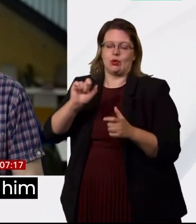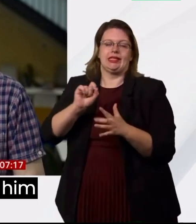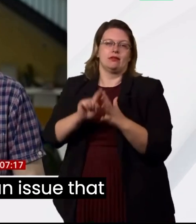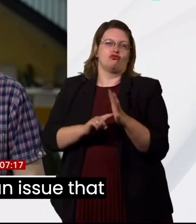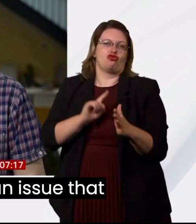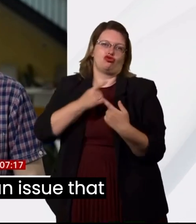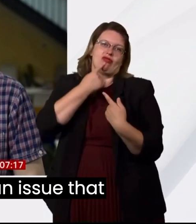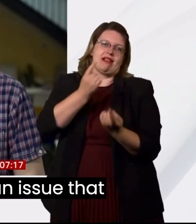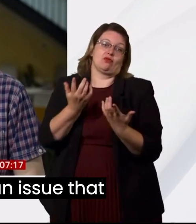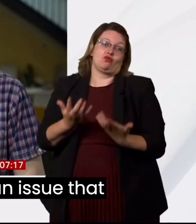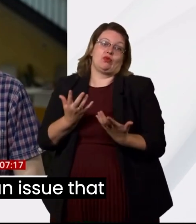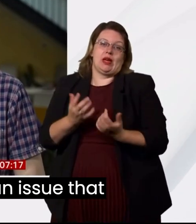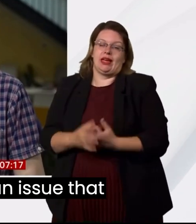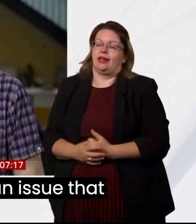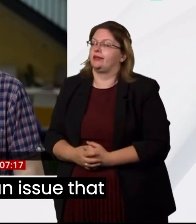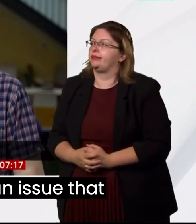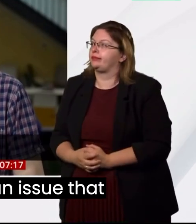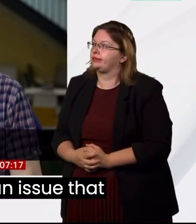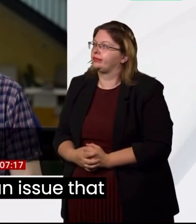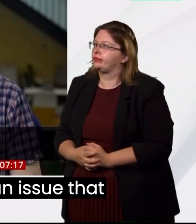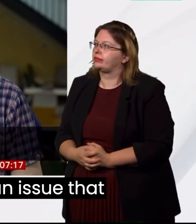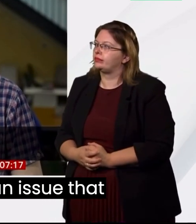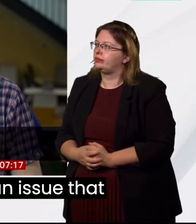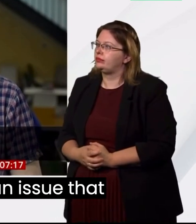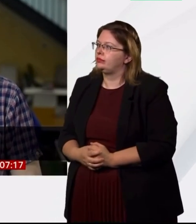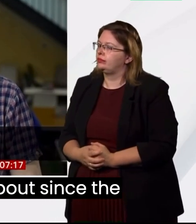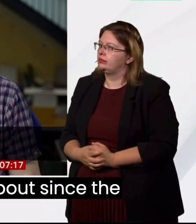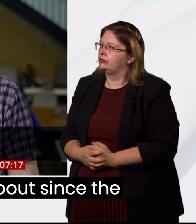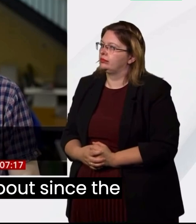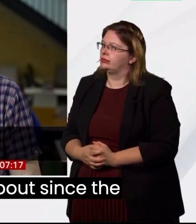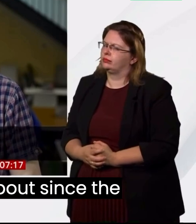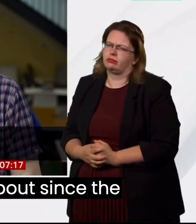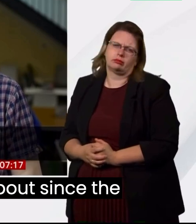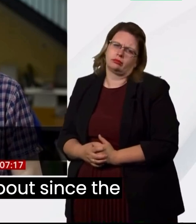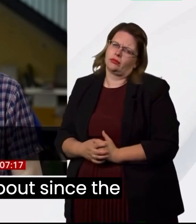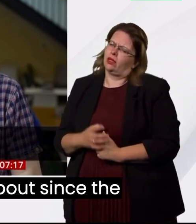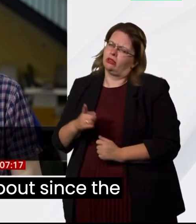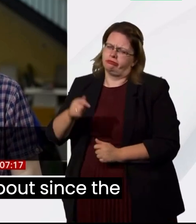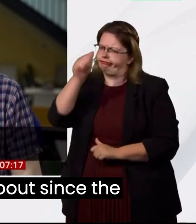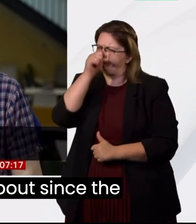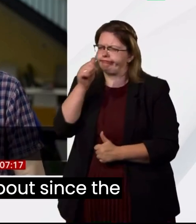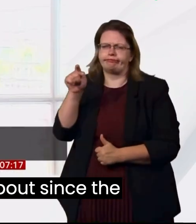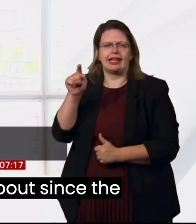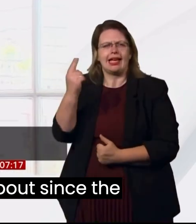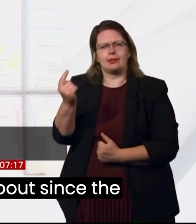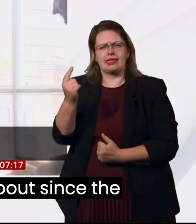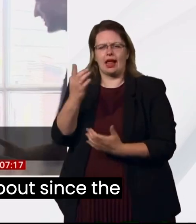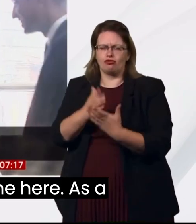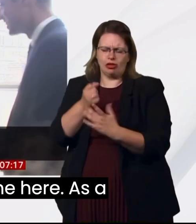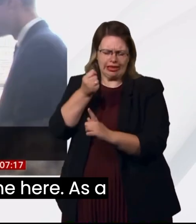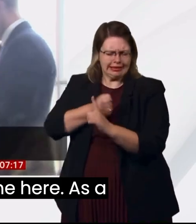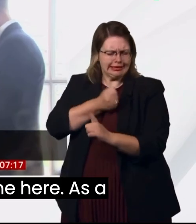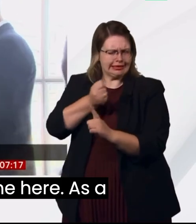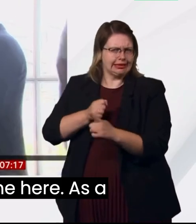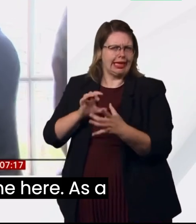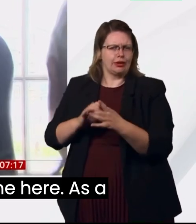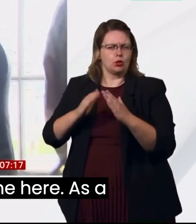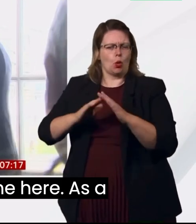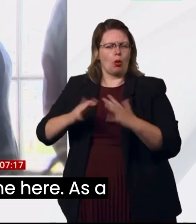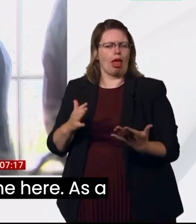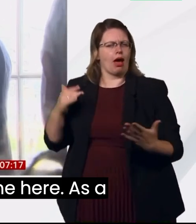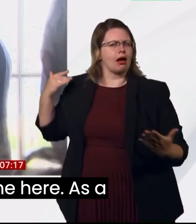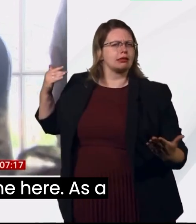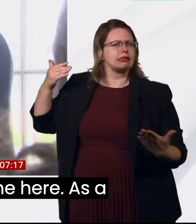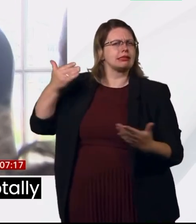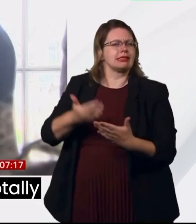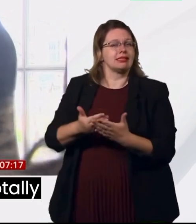him personally is that this is an issue that he has been passionate about since the very first day that he